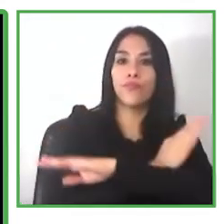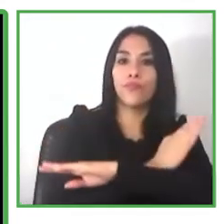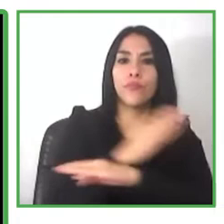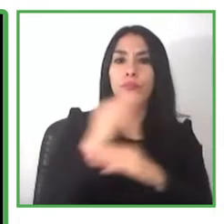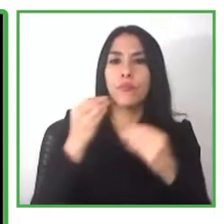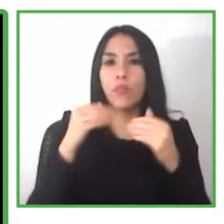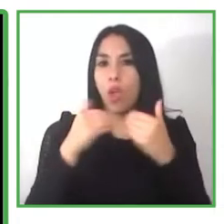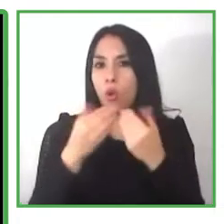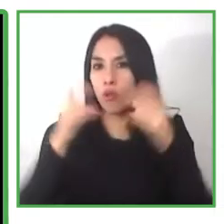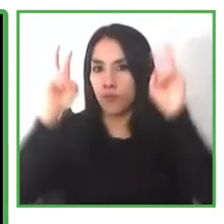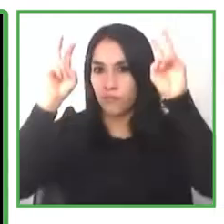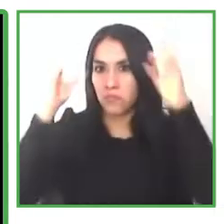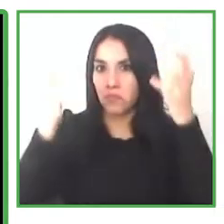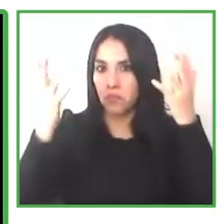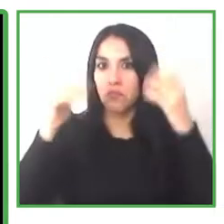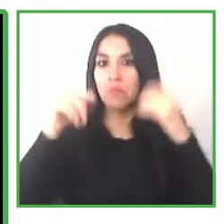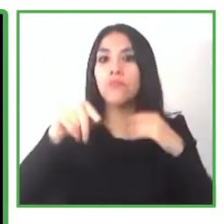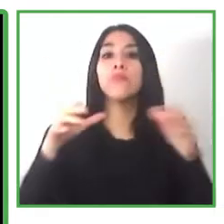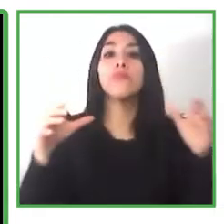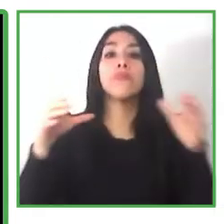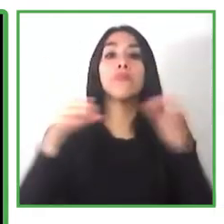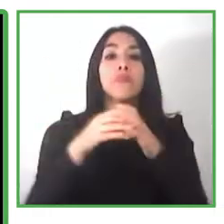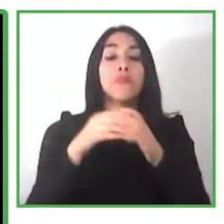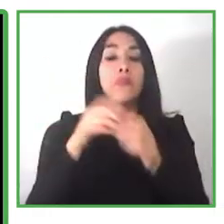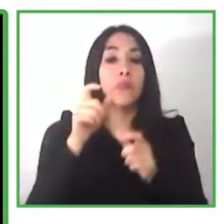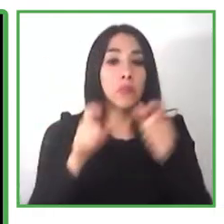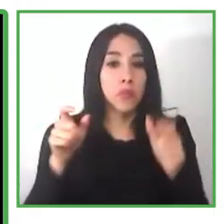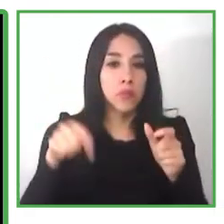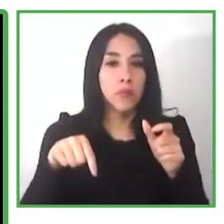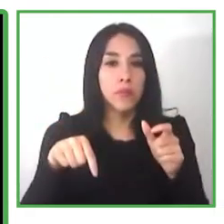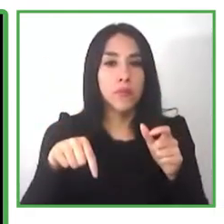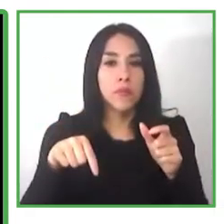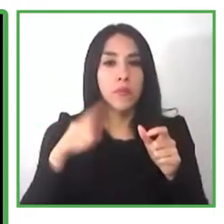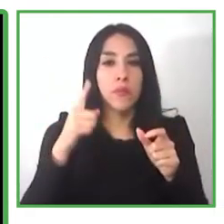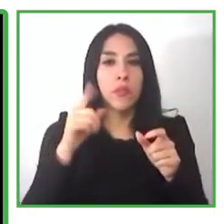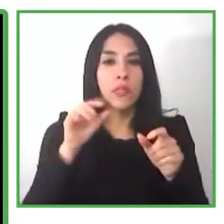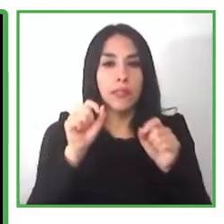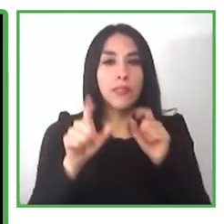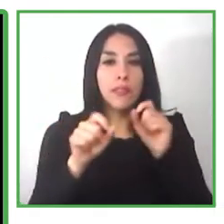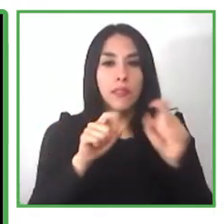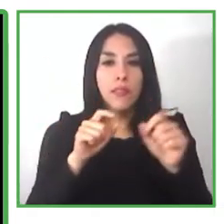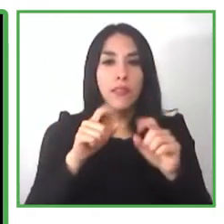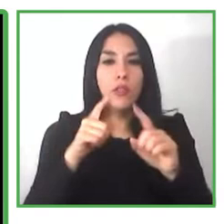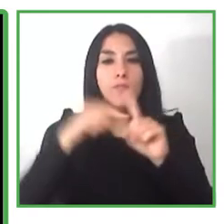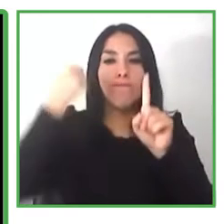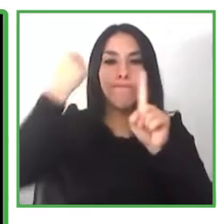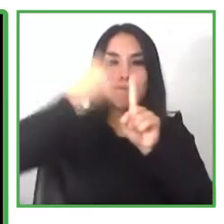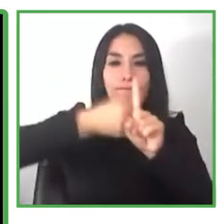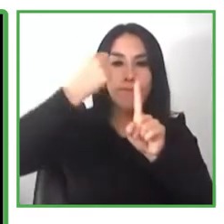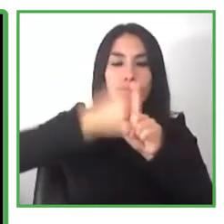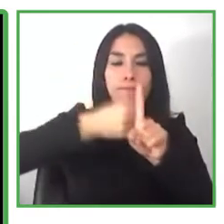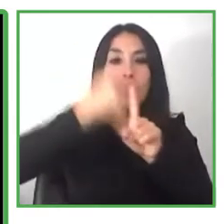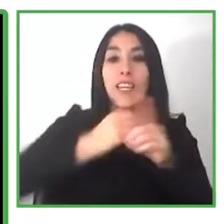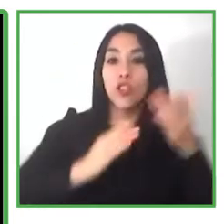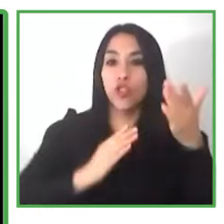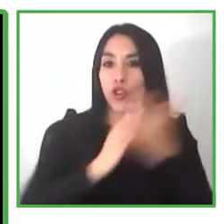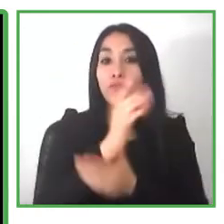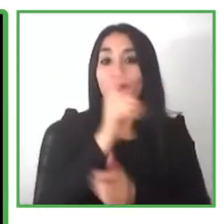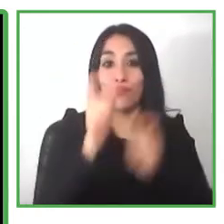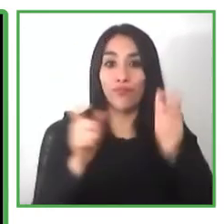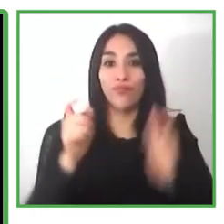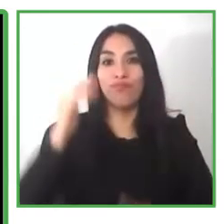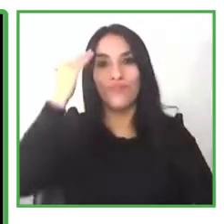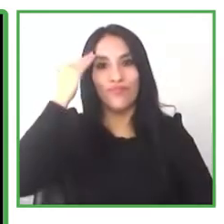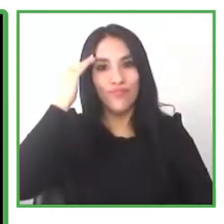fight for the rights of people with international disability in employment we